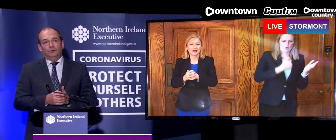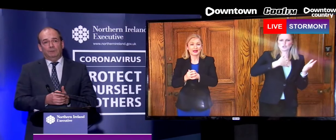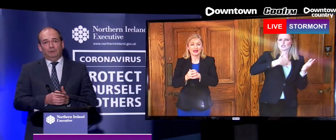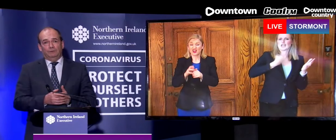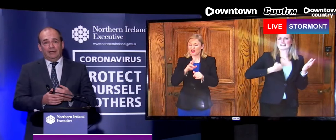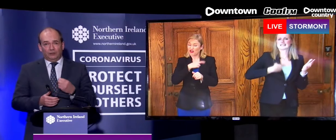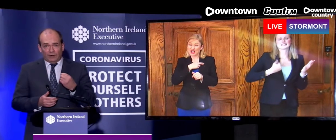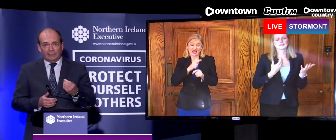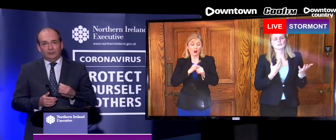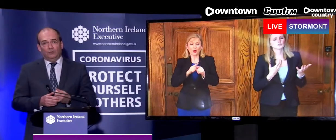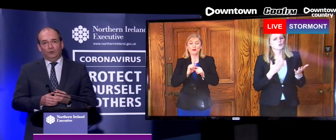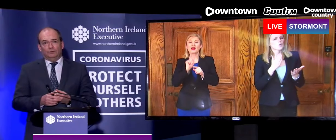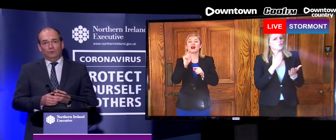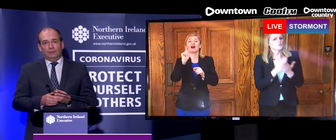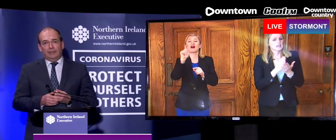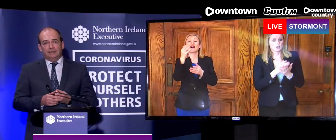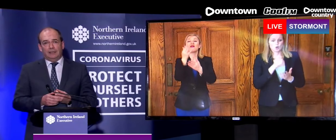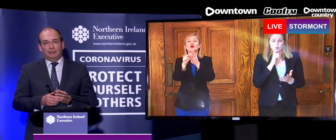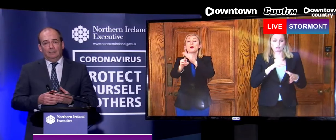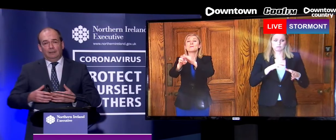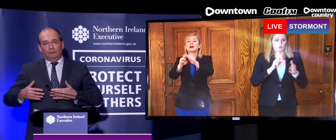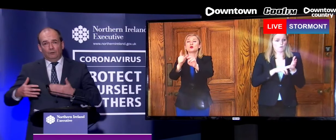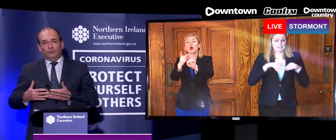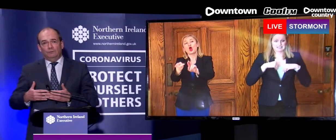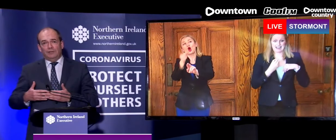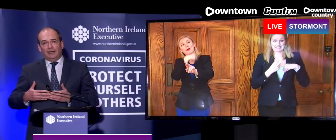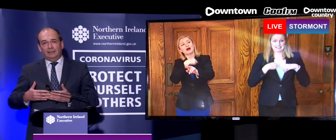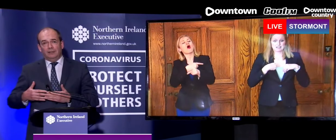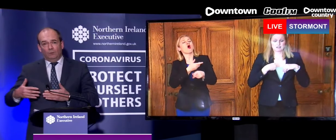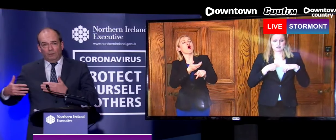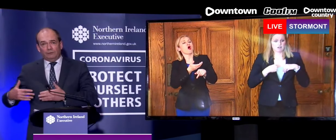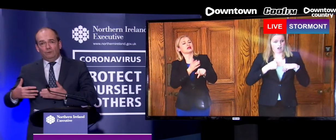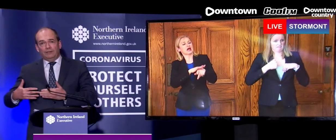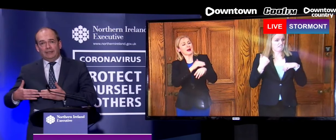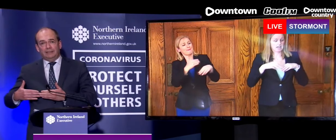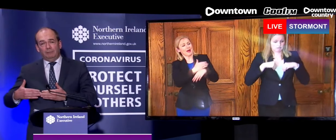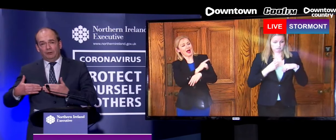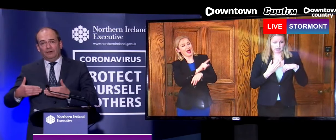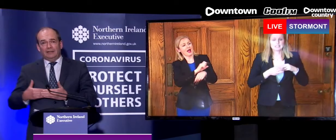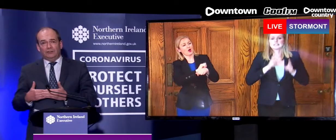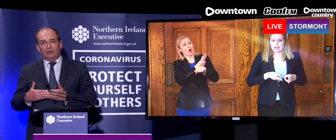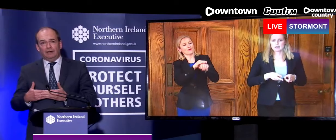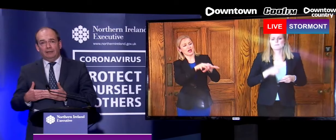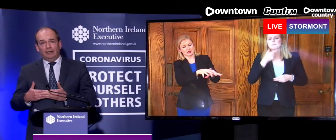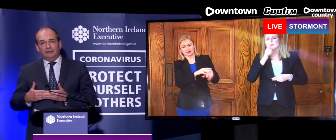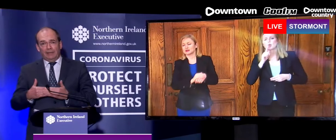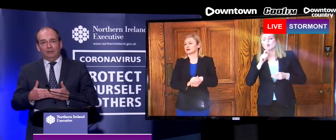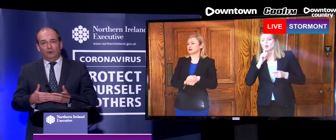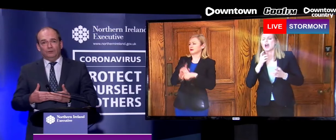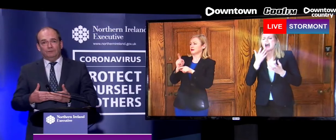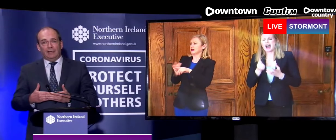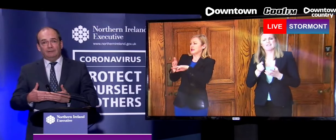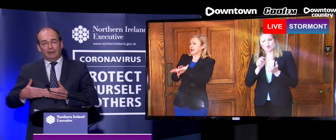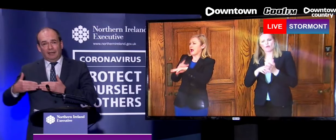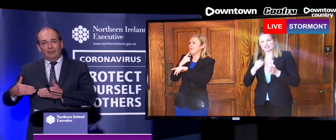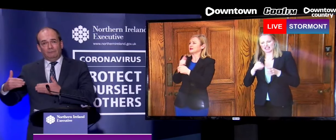terms of those people who have died directly as a cause of COVID-19, those who have died with COVID-19, but not necessarily as the main